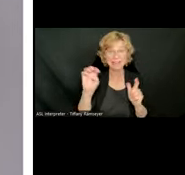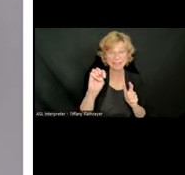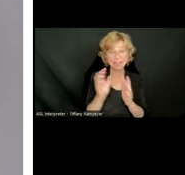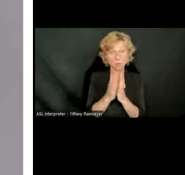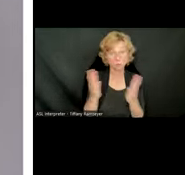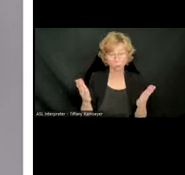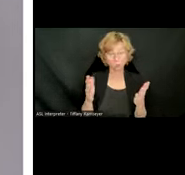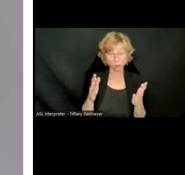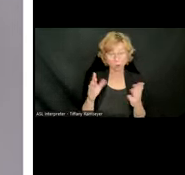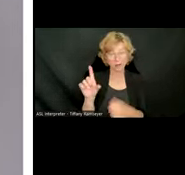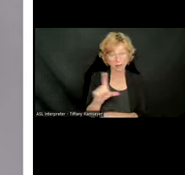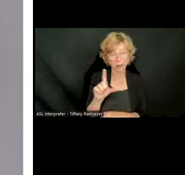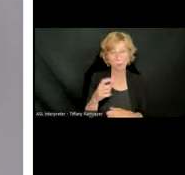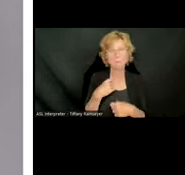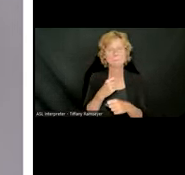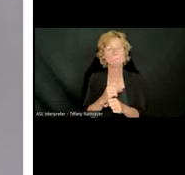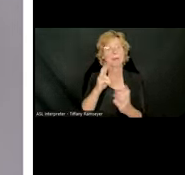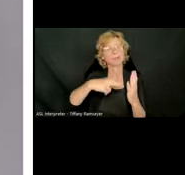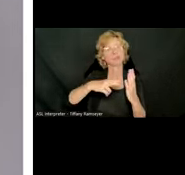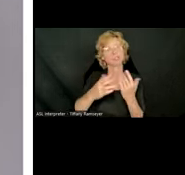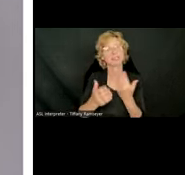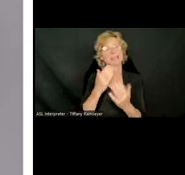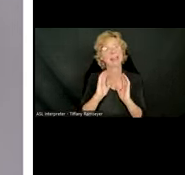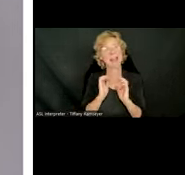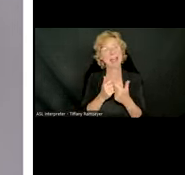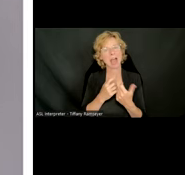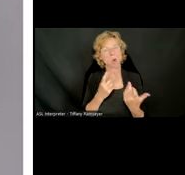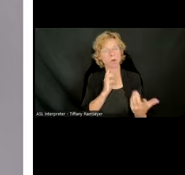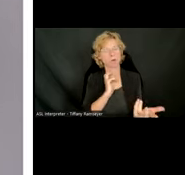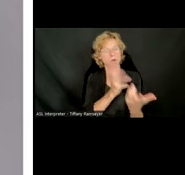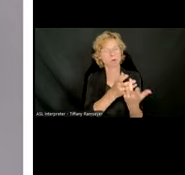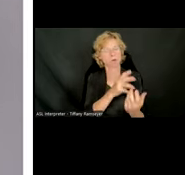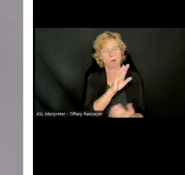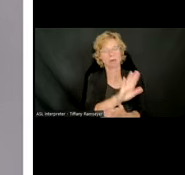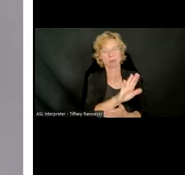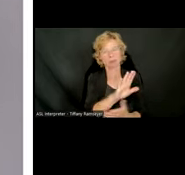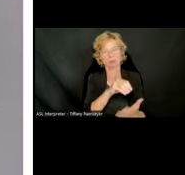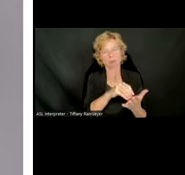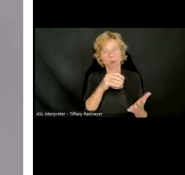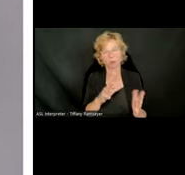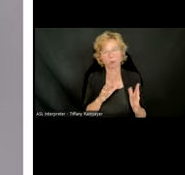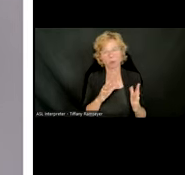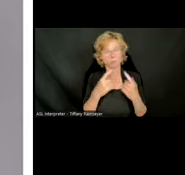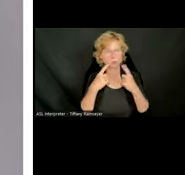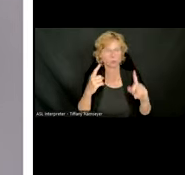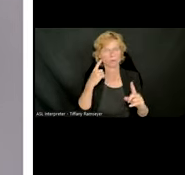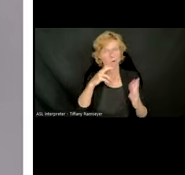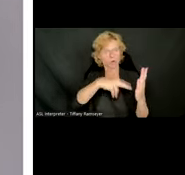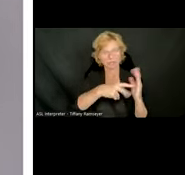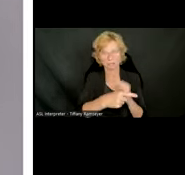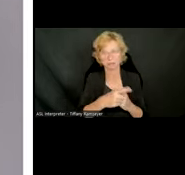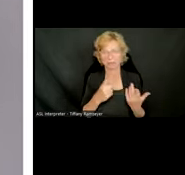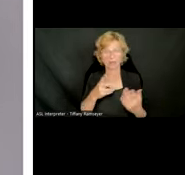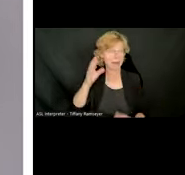easier by letting students read in the way that works for them. They can listen to books. They can follow along with audio